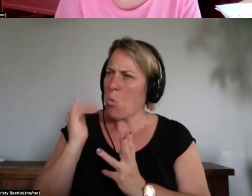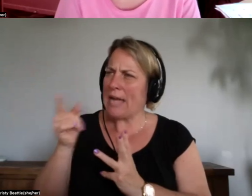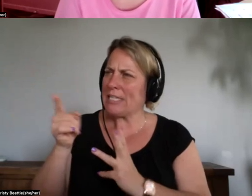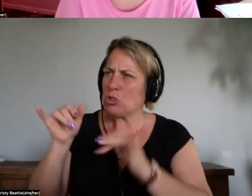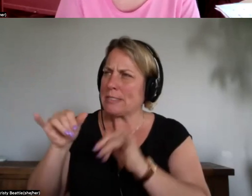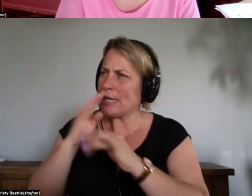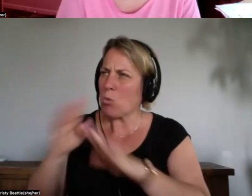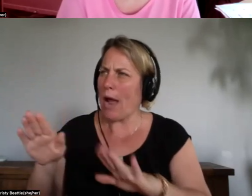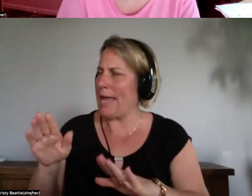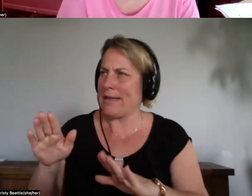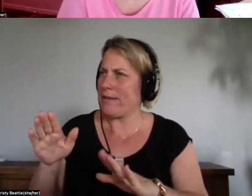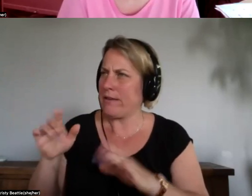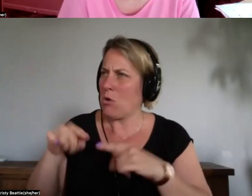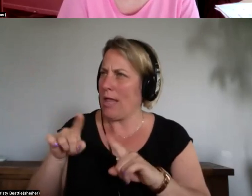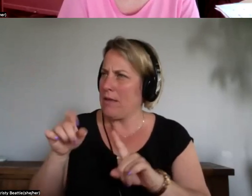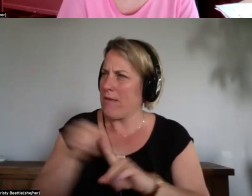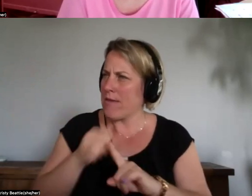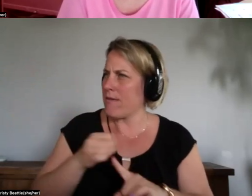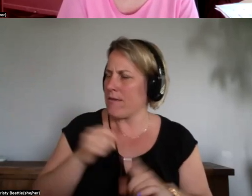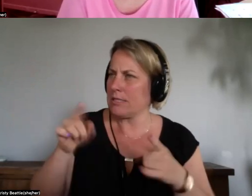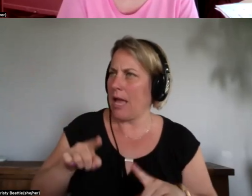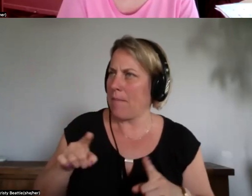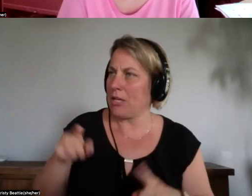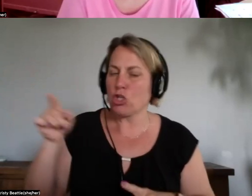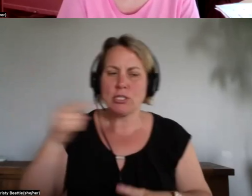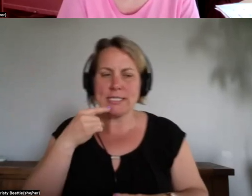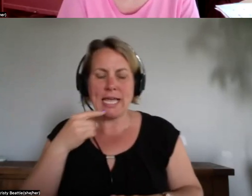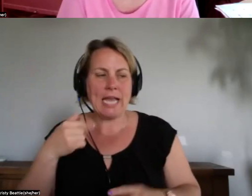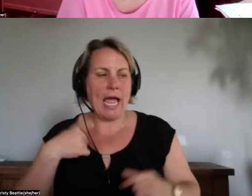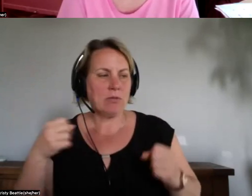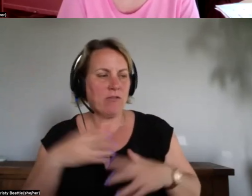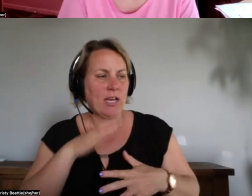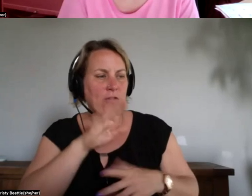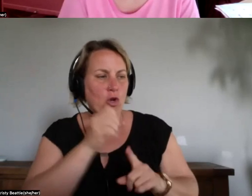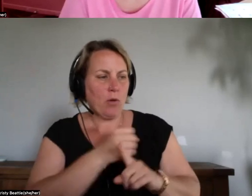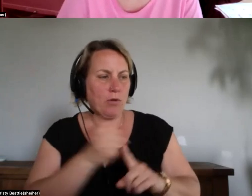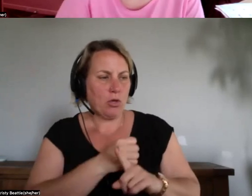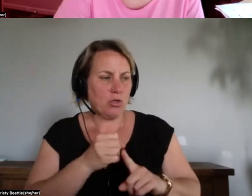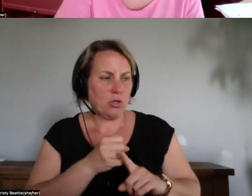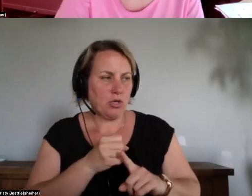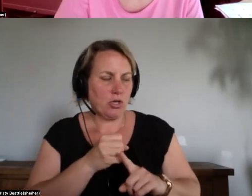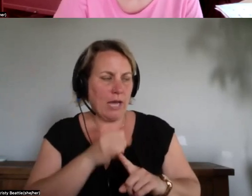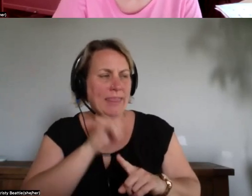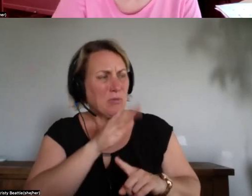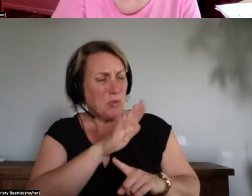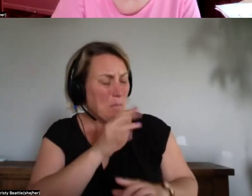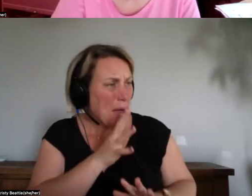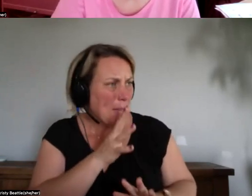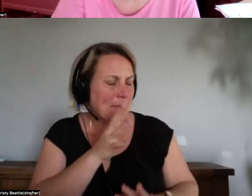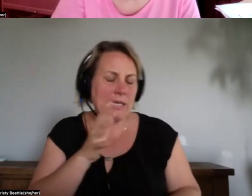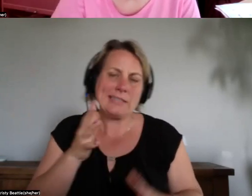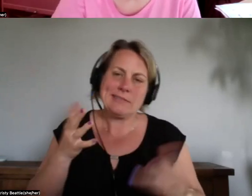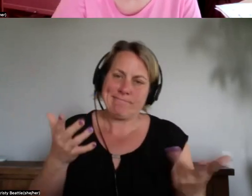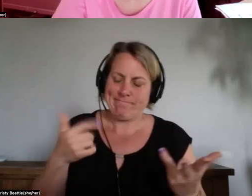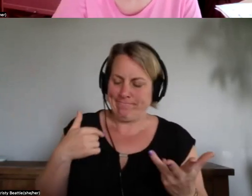told me it was because she was afraid of my abuser who happened to be my mother i then said to